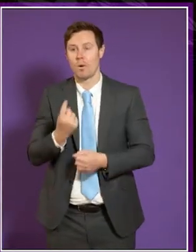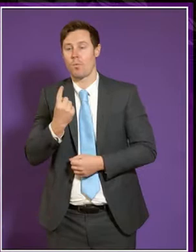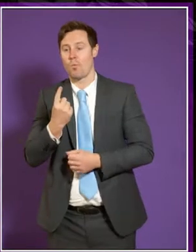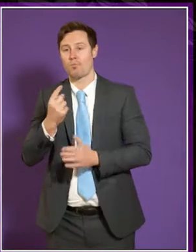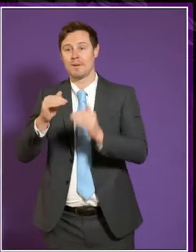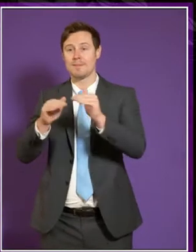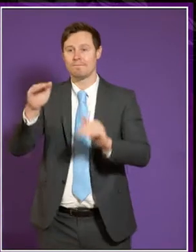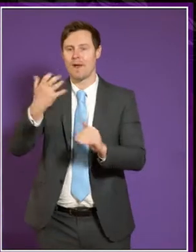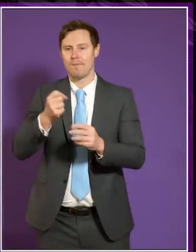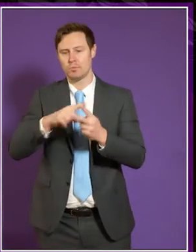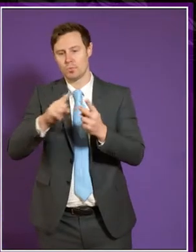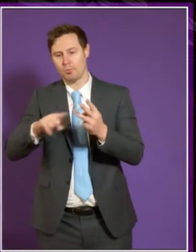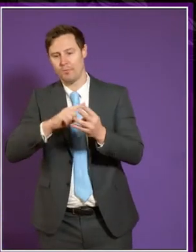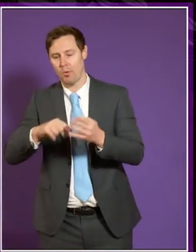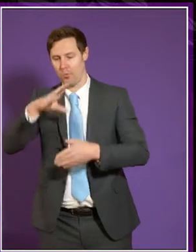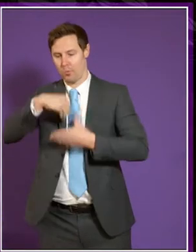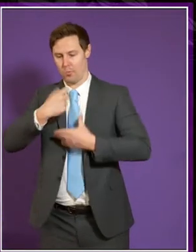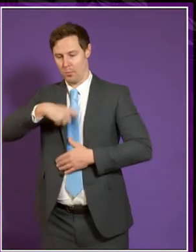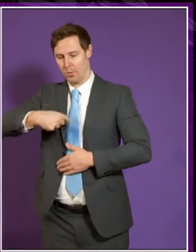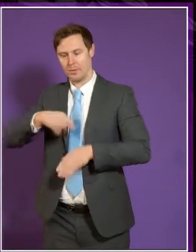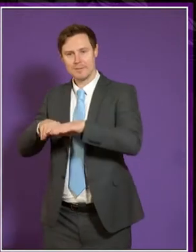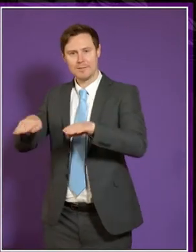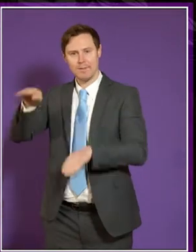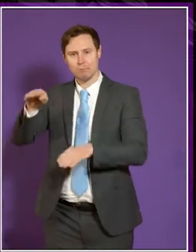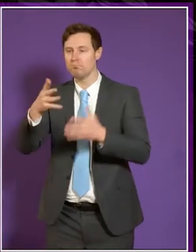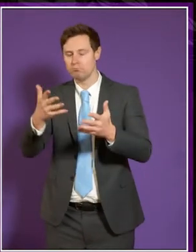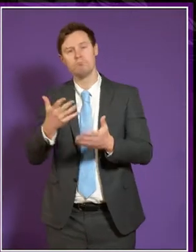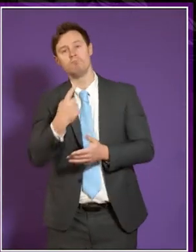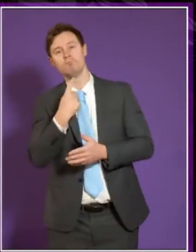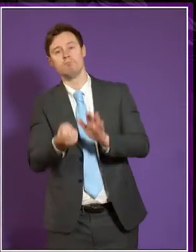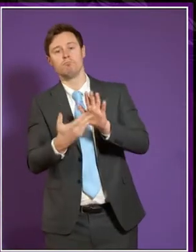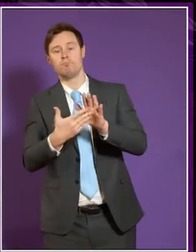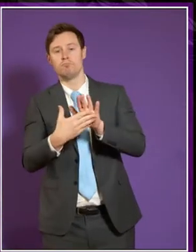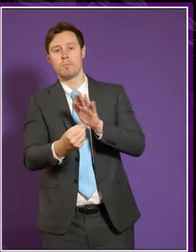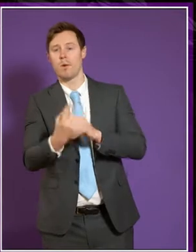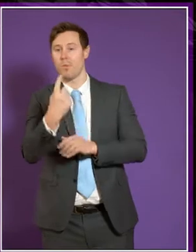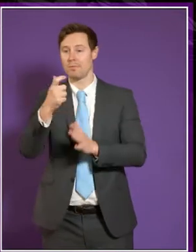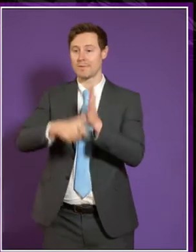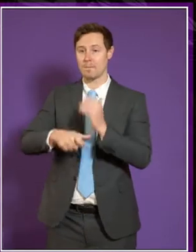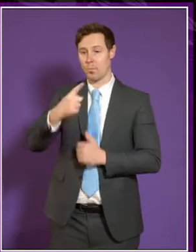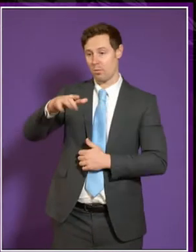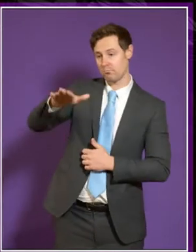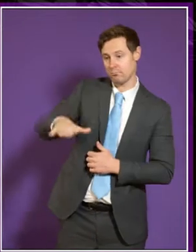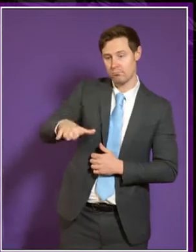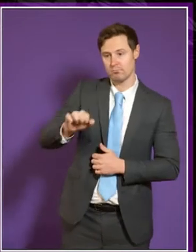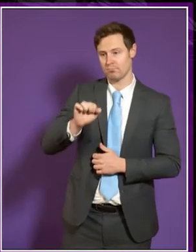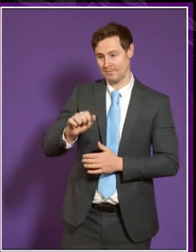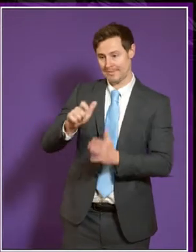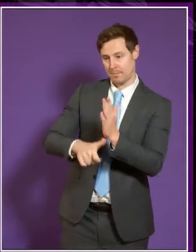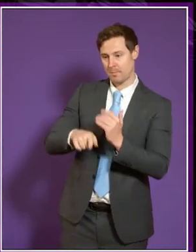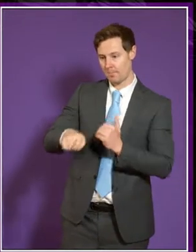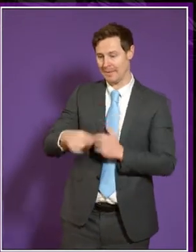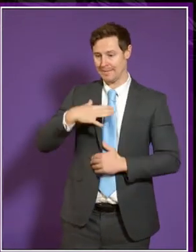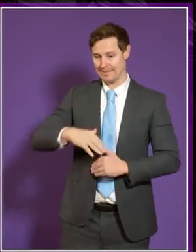I mean, for example, many disabled young people because they've been disabled and because their needs have not been